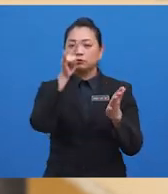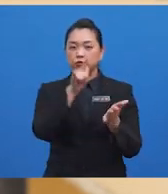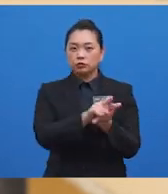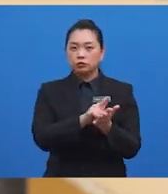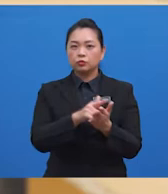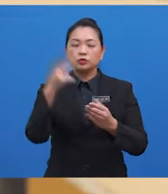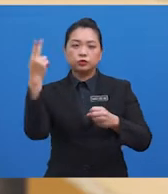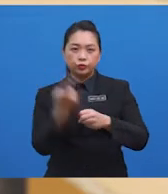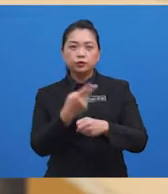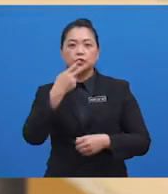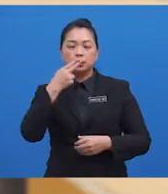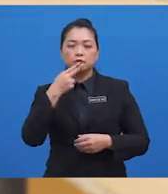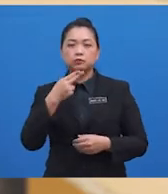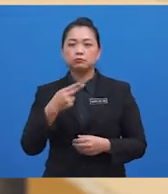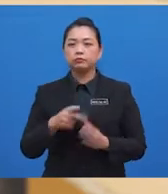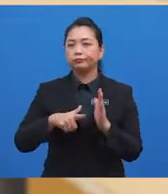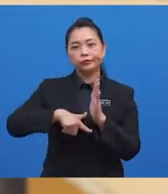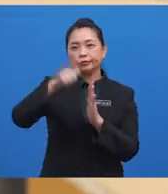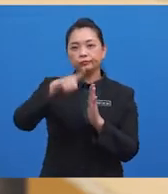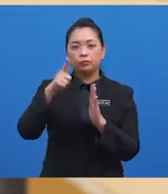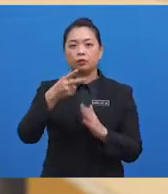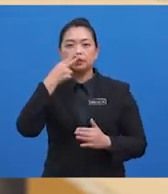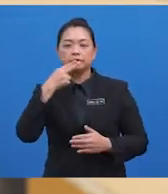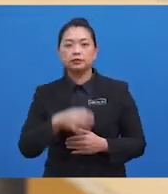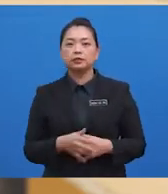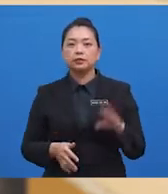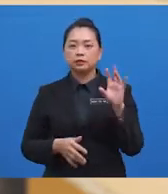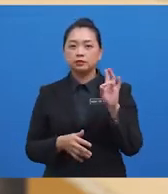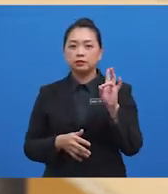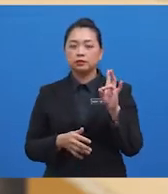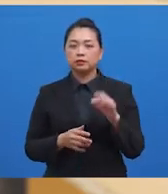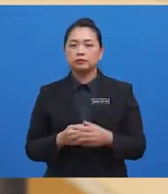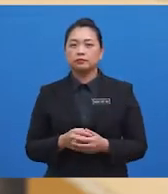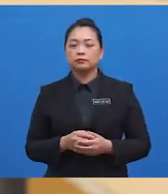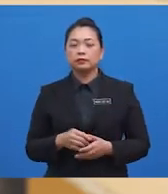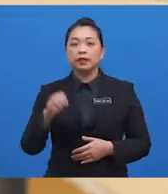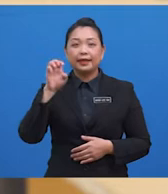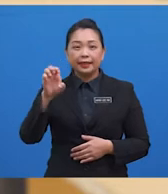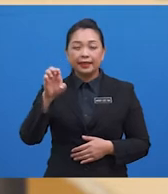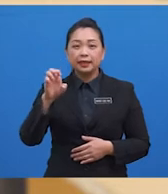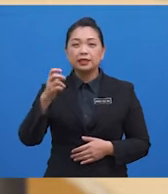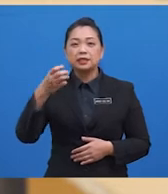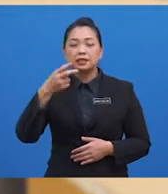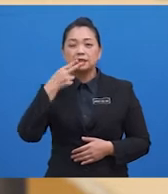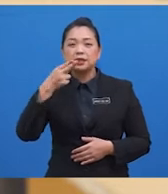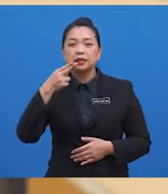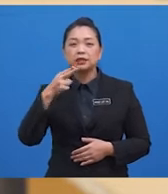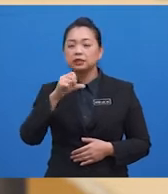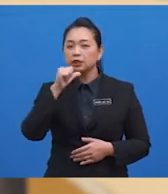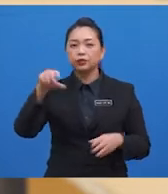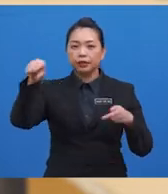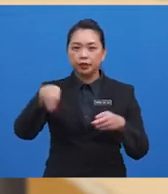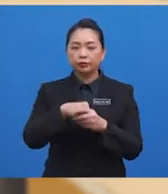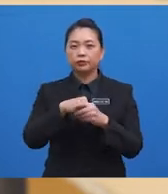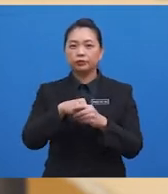smoke more cigarettes than those who didn't. Seven, while it's true that e-cigarette aerosol doesn't include all